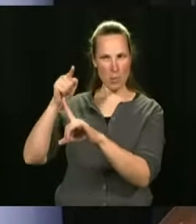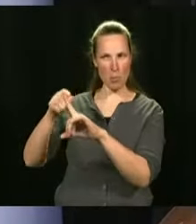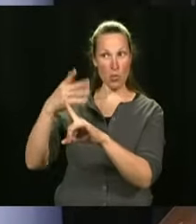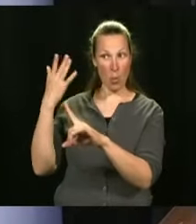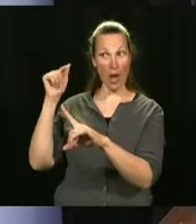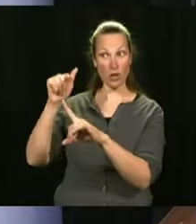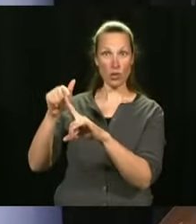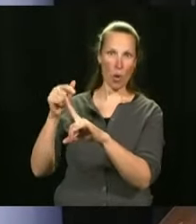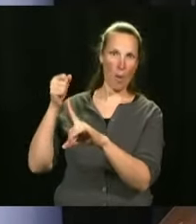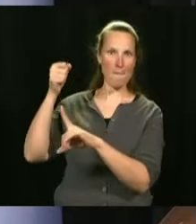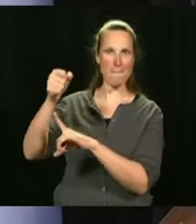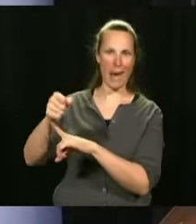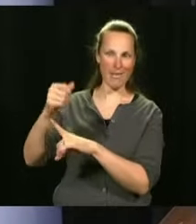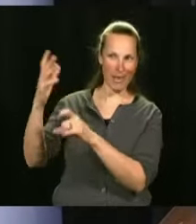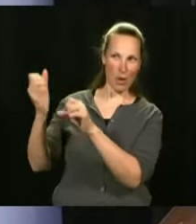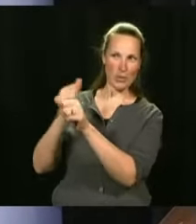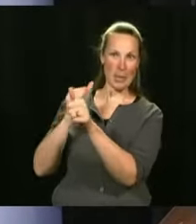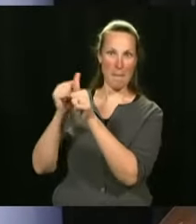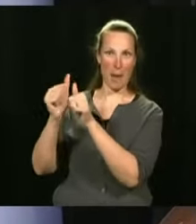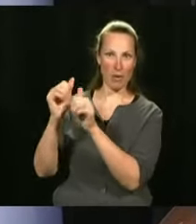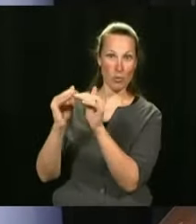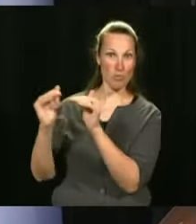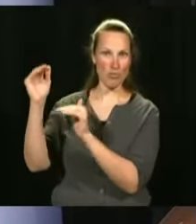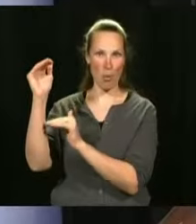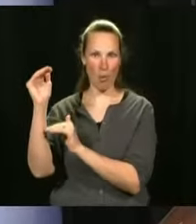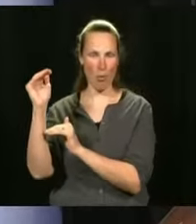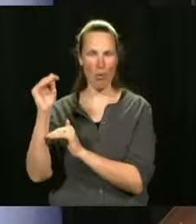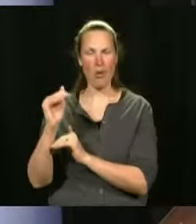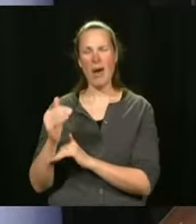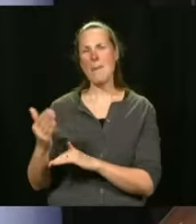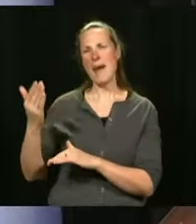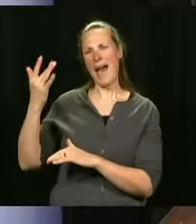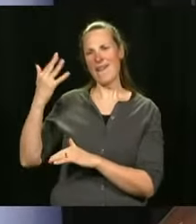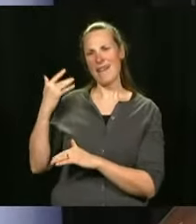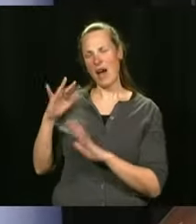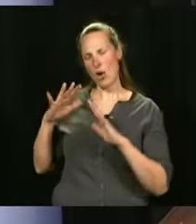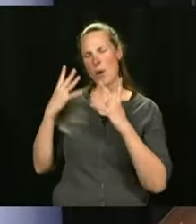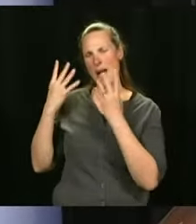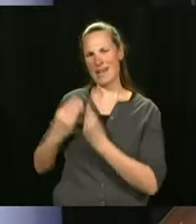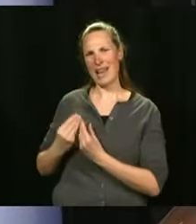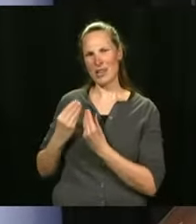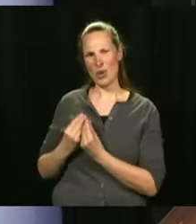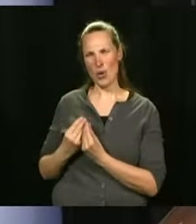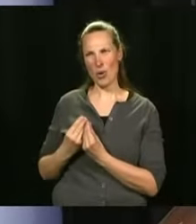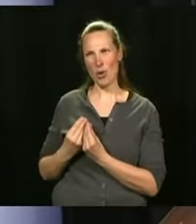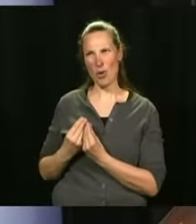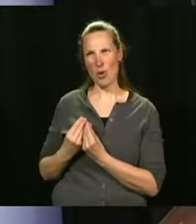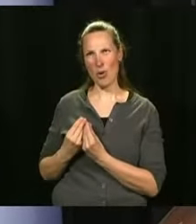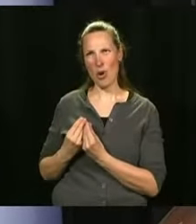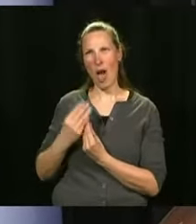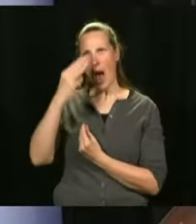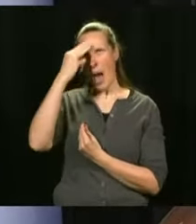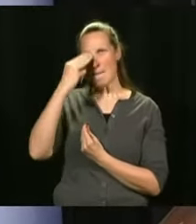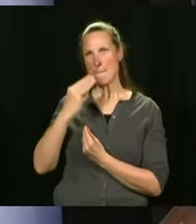you'll remember how it was calculated, I don't know, mid-March,